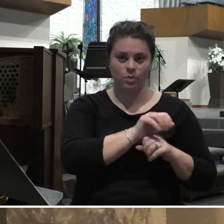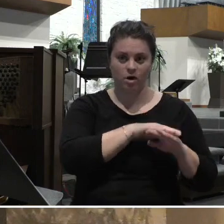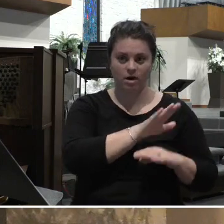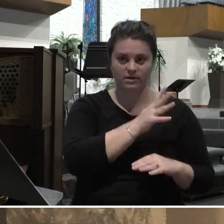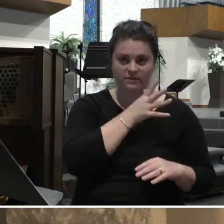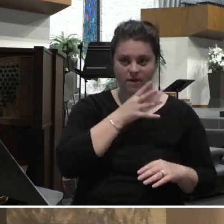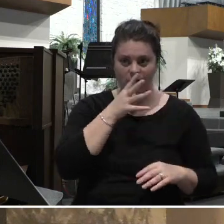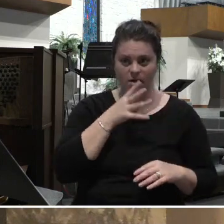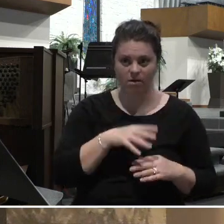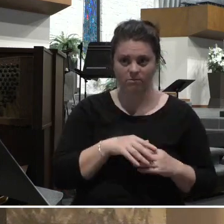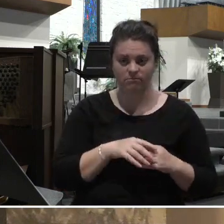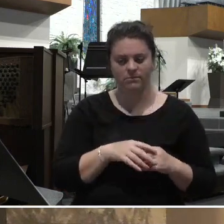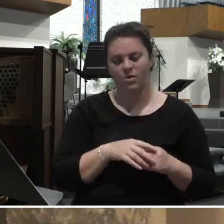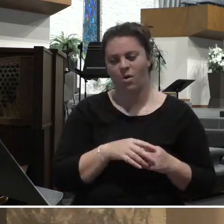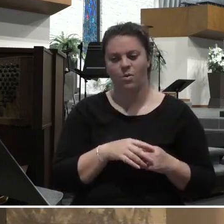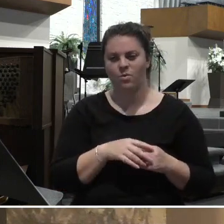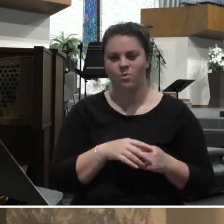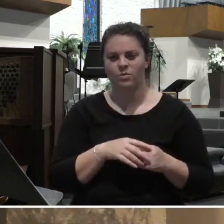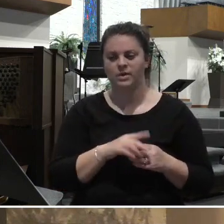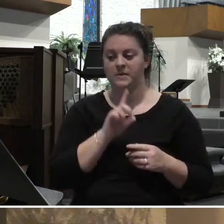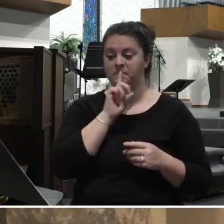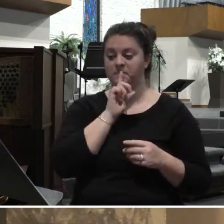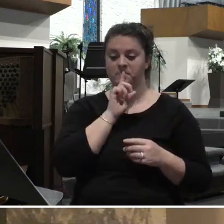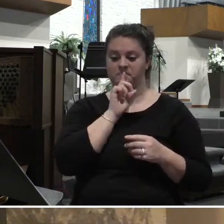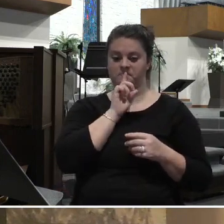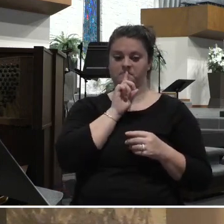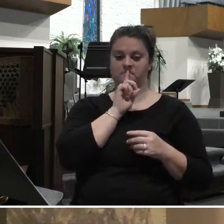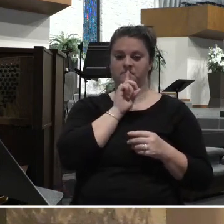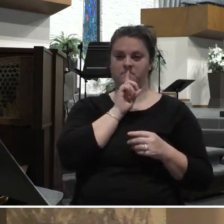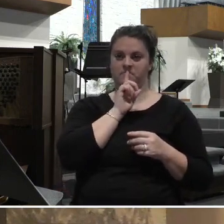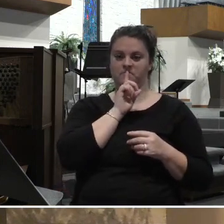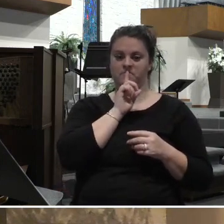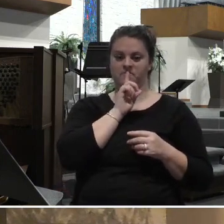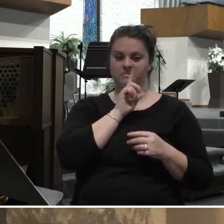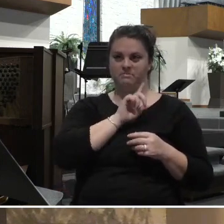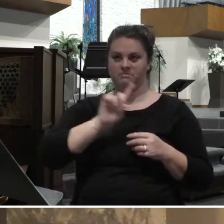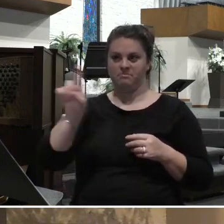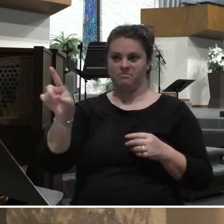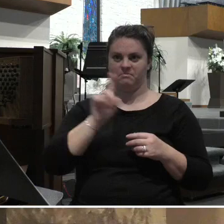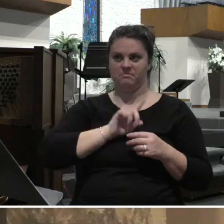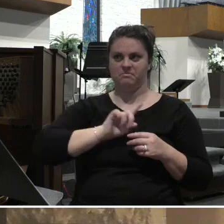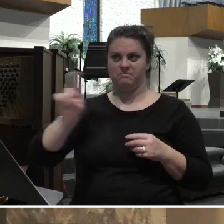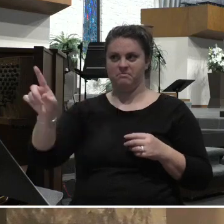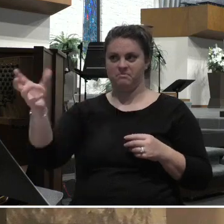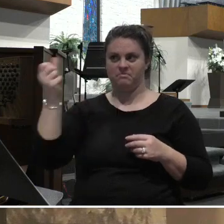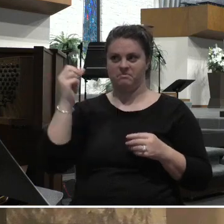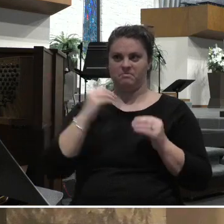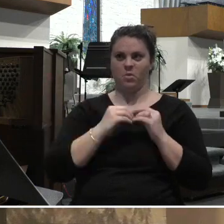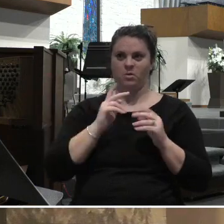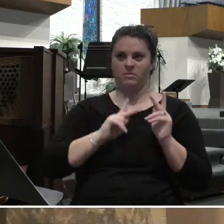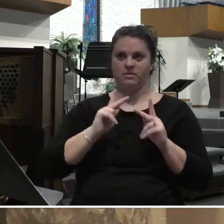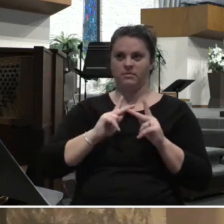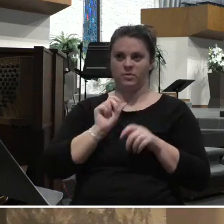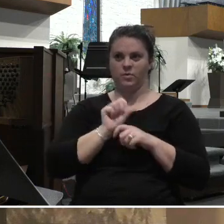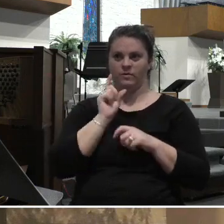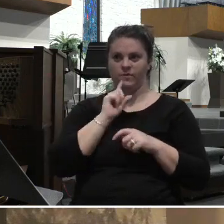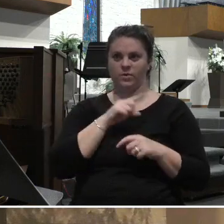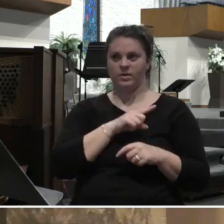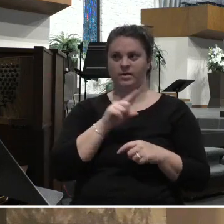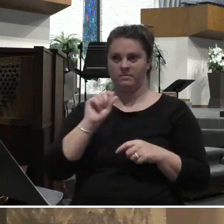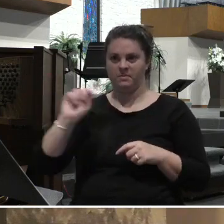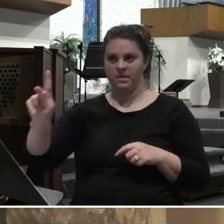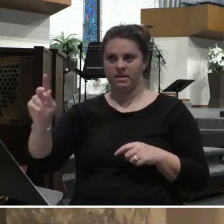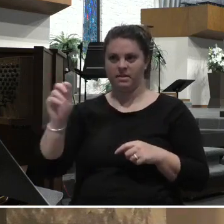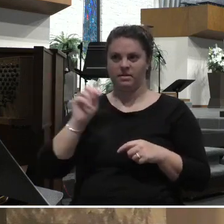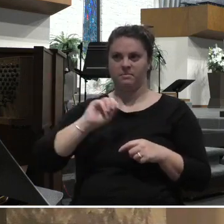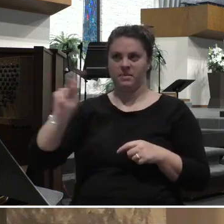There is no mention that he misjudged the number of workers needed. All we are told is that he kept going back and back and back and saying, Do you want